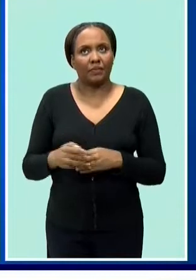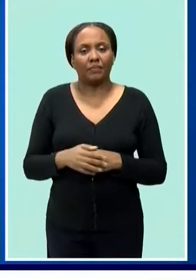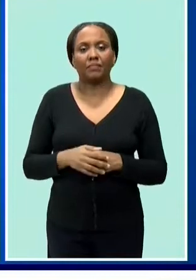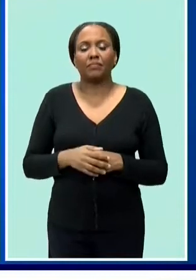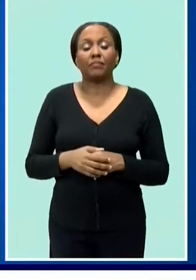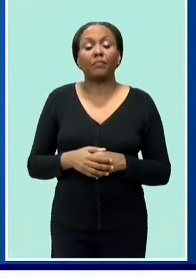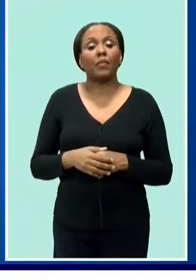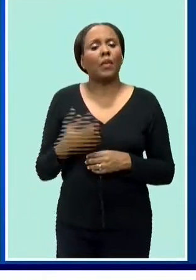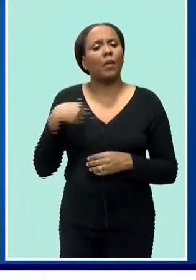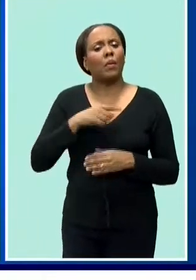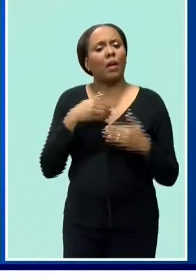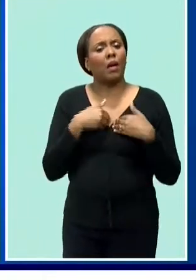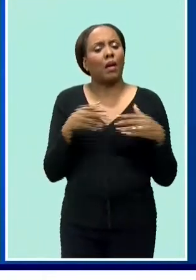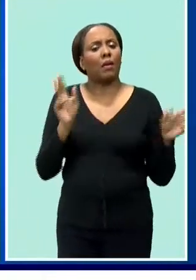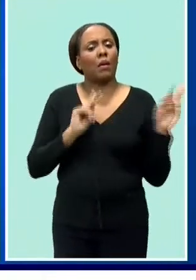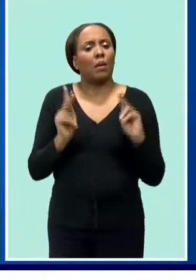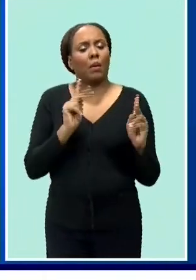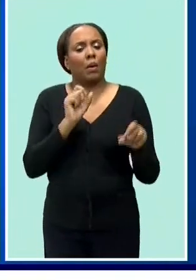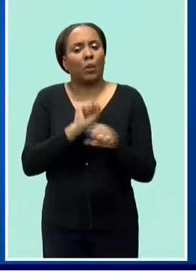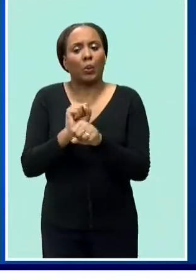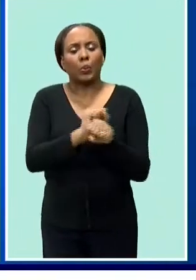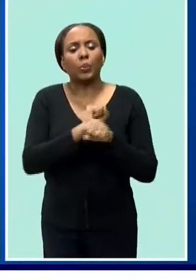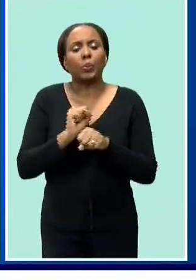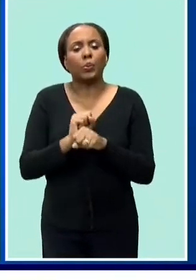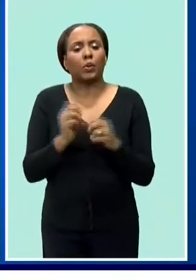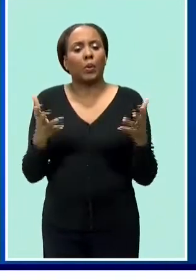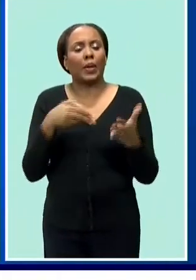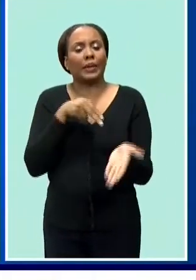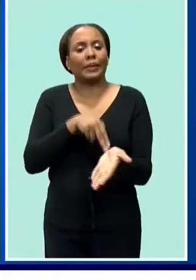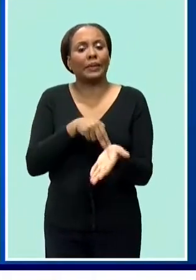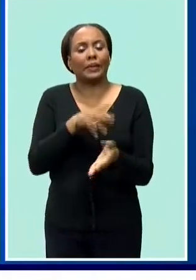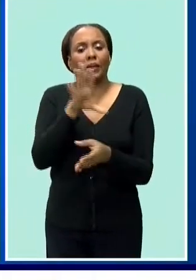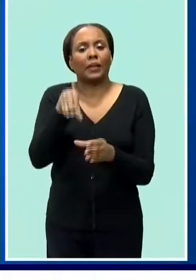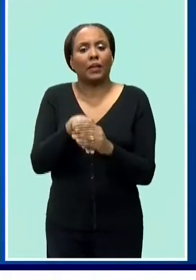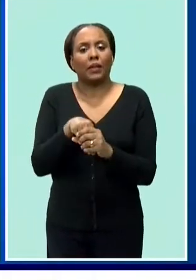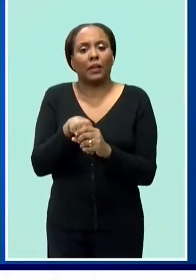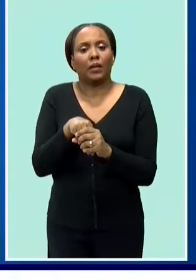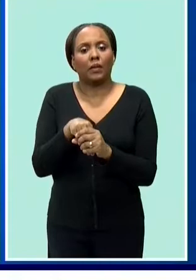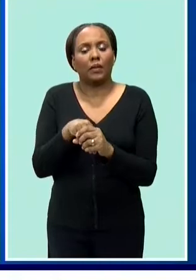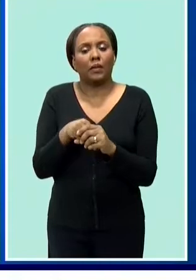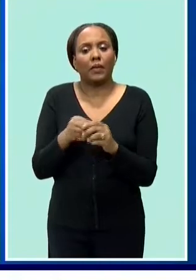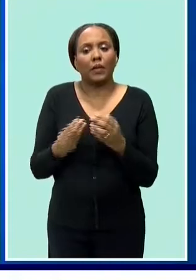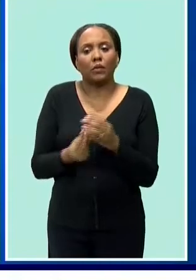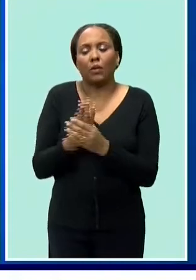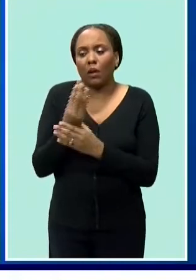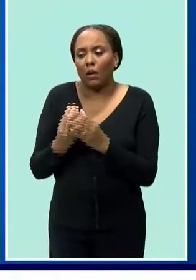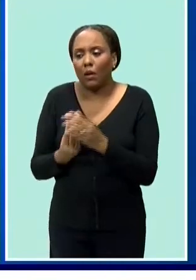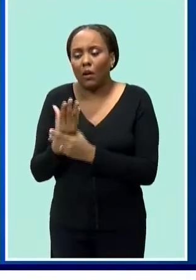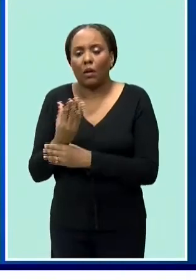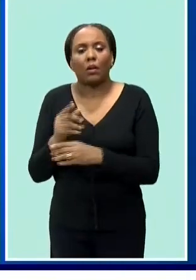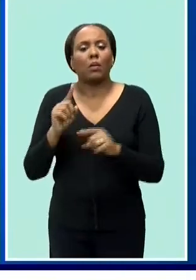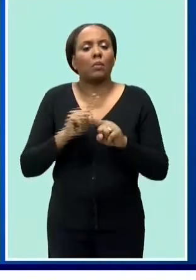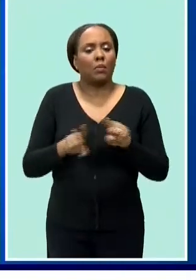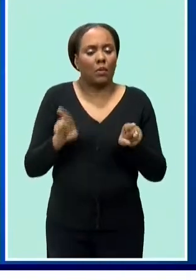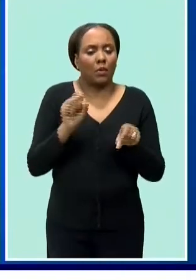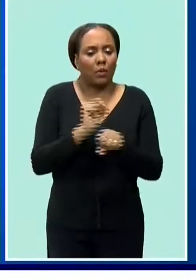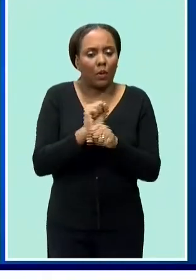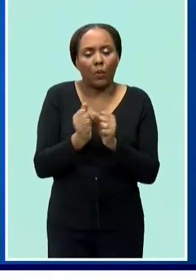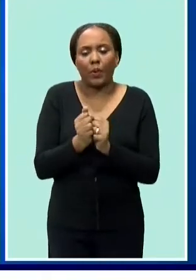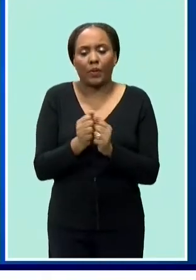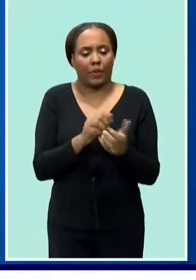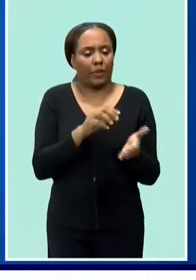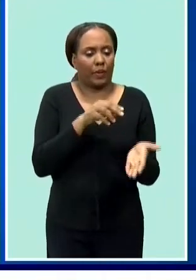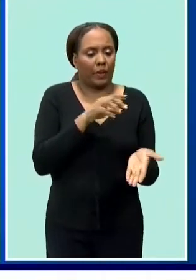with the advanced practice nurses to have nurses involved in the whole cannabis conversation but we're working first with the prescribers and the dispensers and